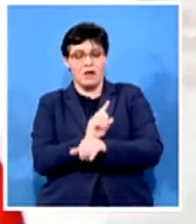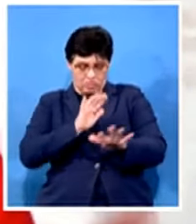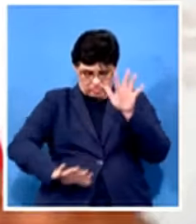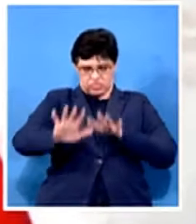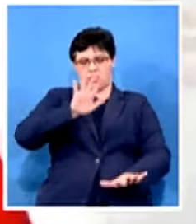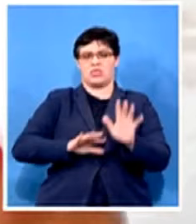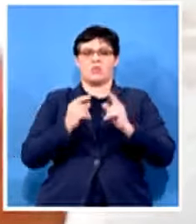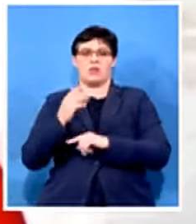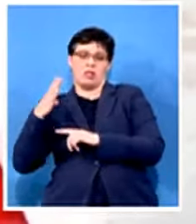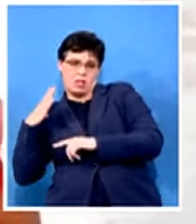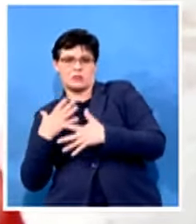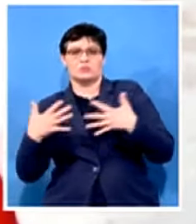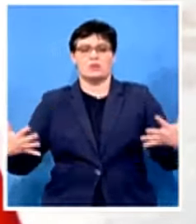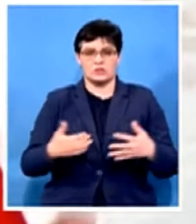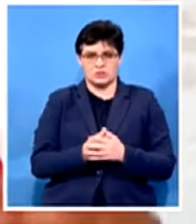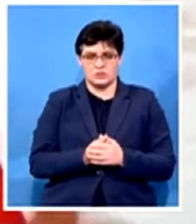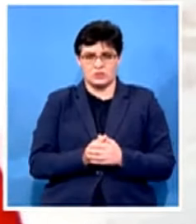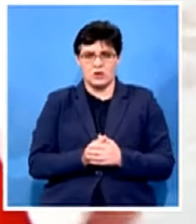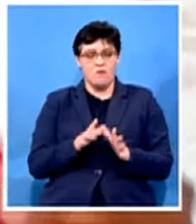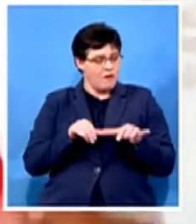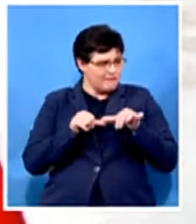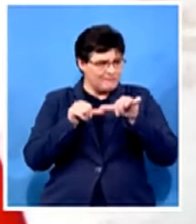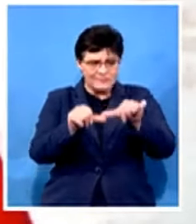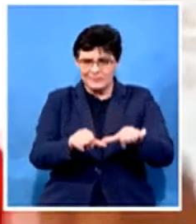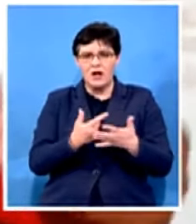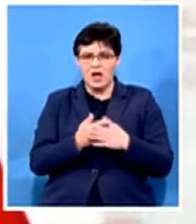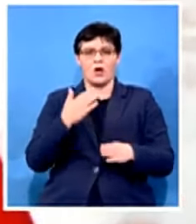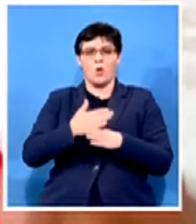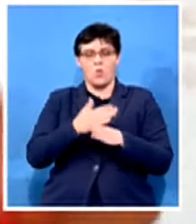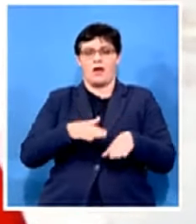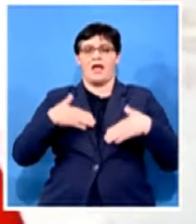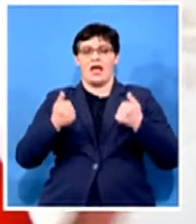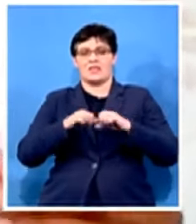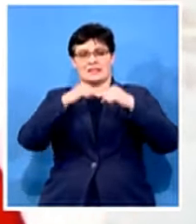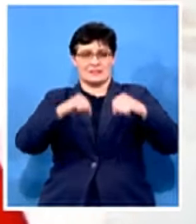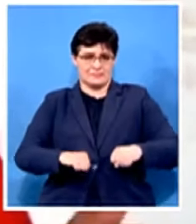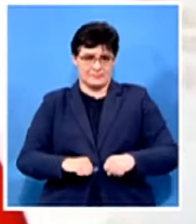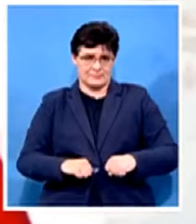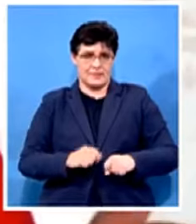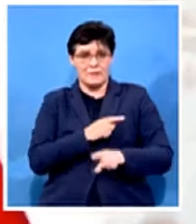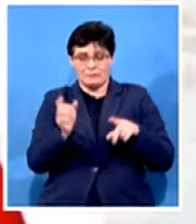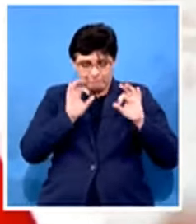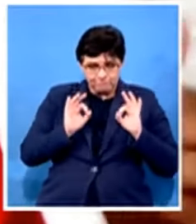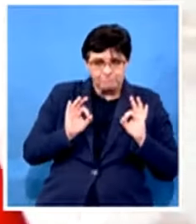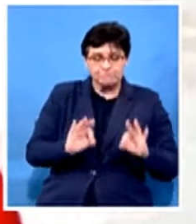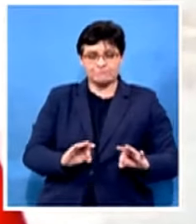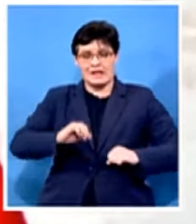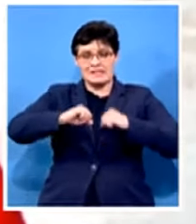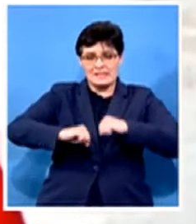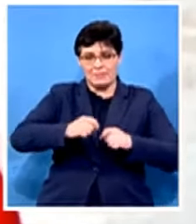continue functioning in the healthcare system without a proper stable governance in the department of health